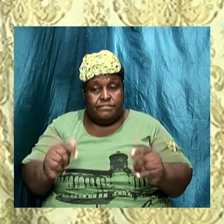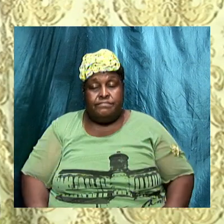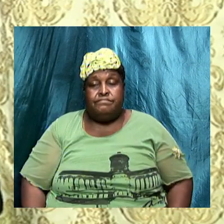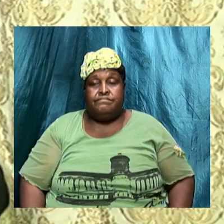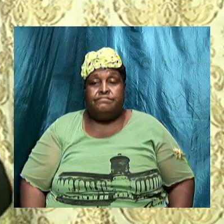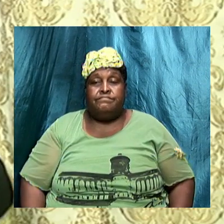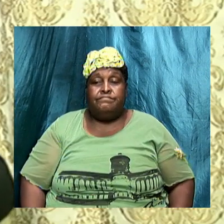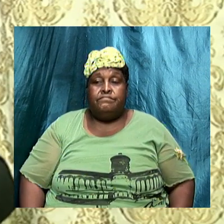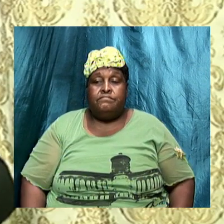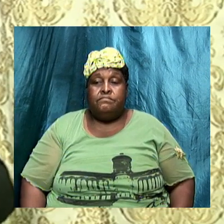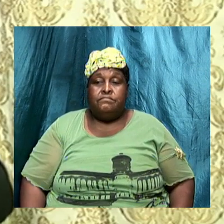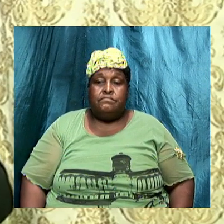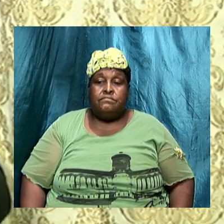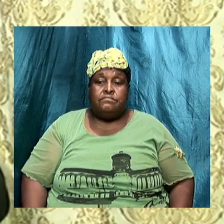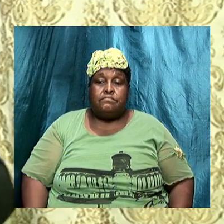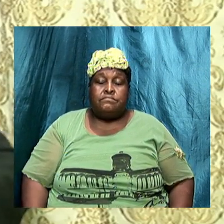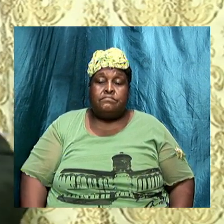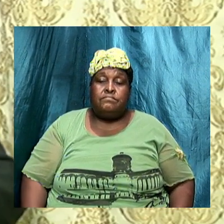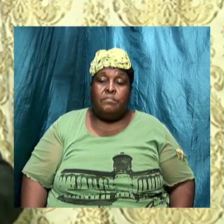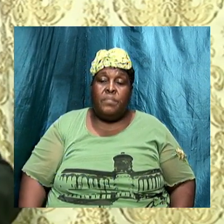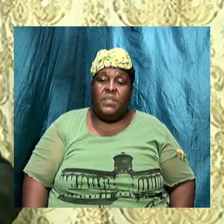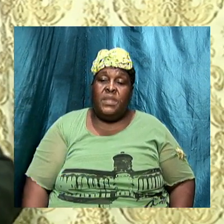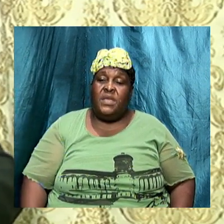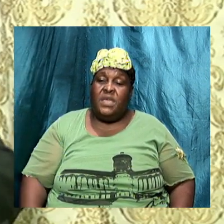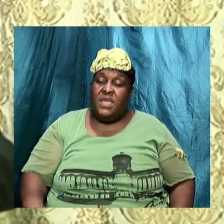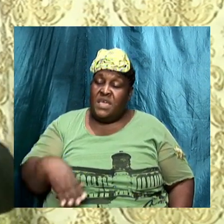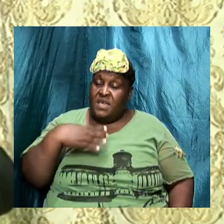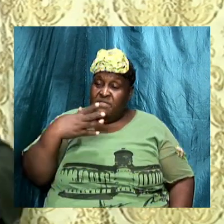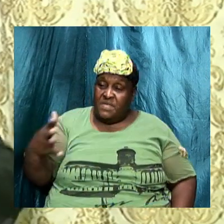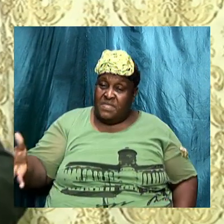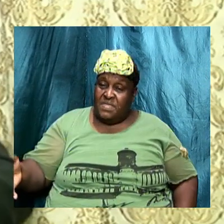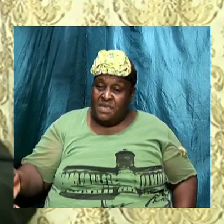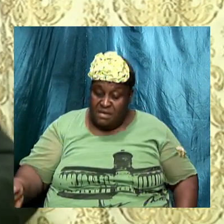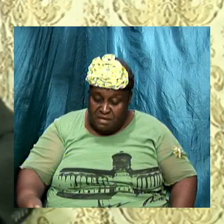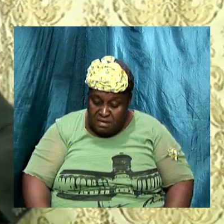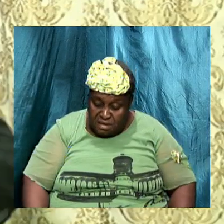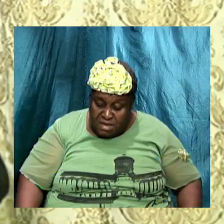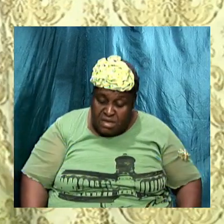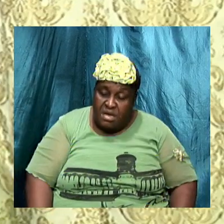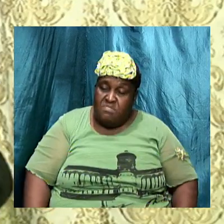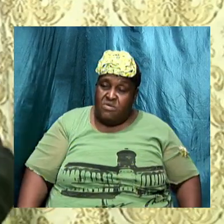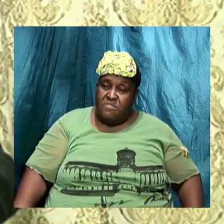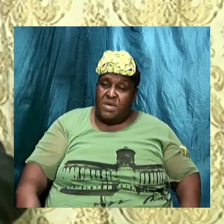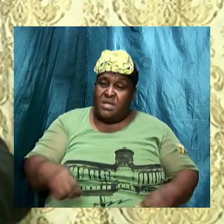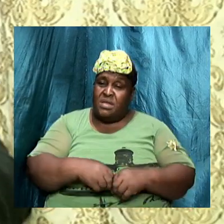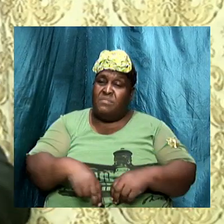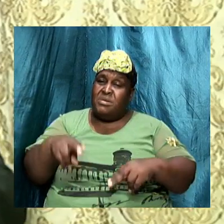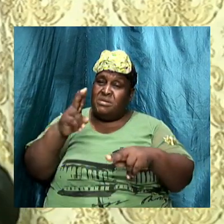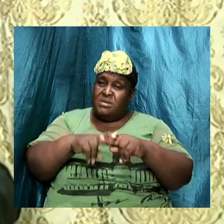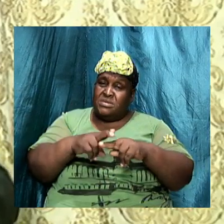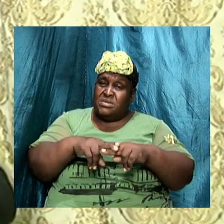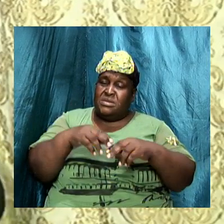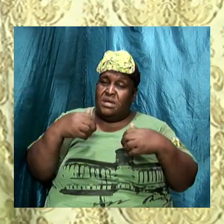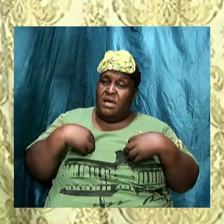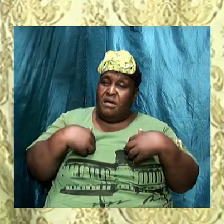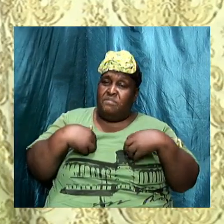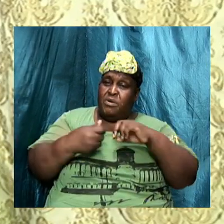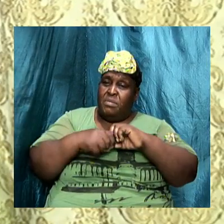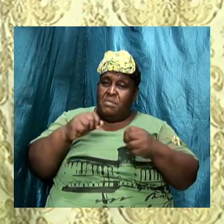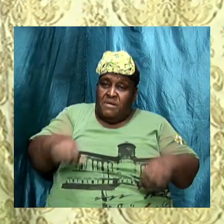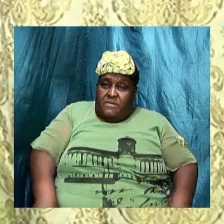so if the thing is above me and when I sit down I have problem I have to do all kind of thing